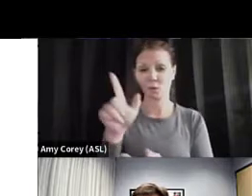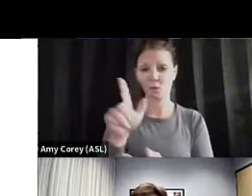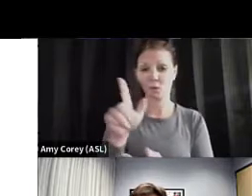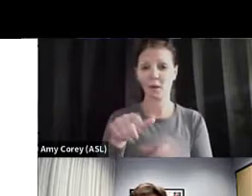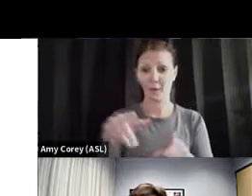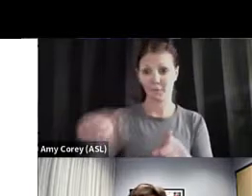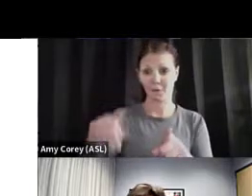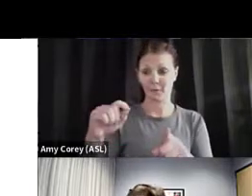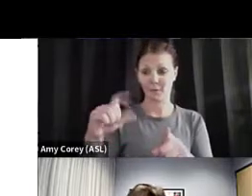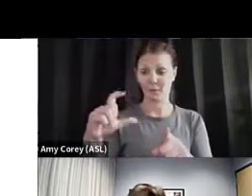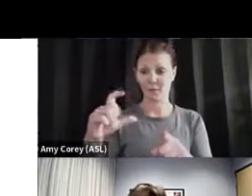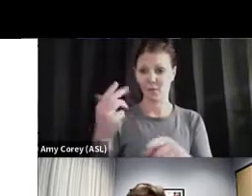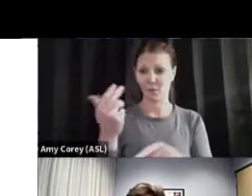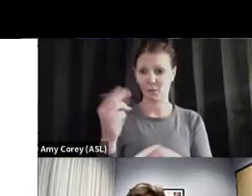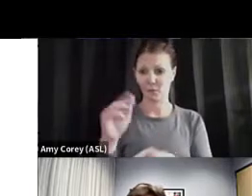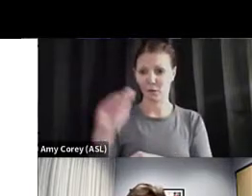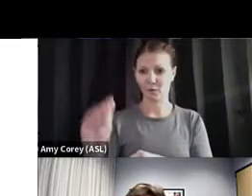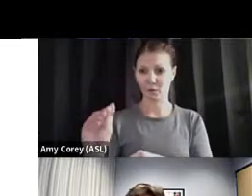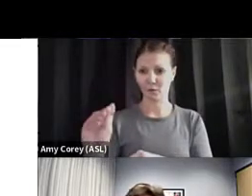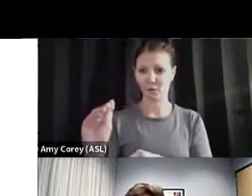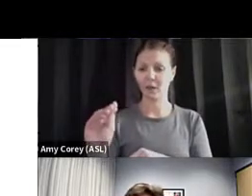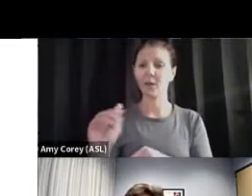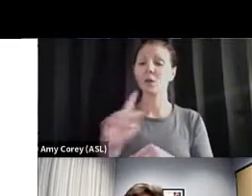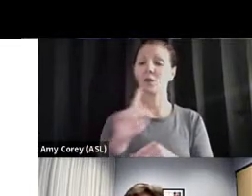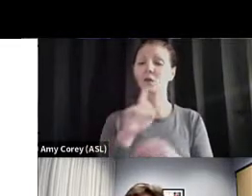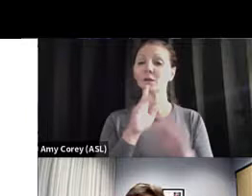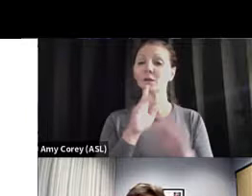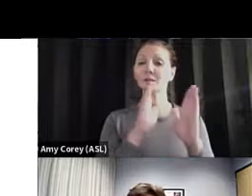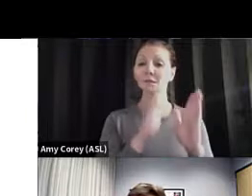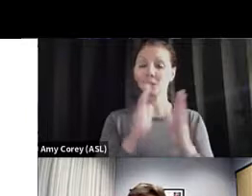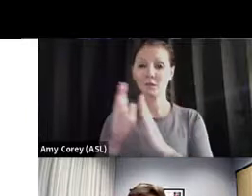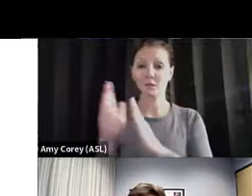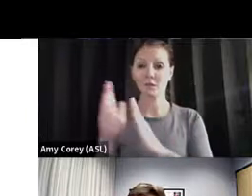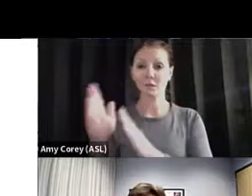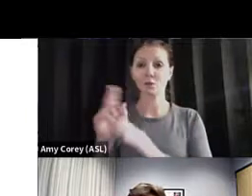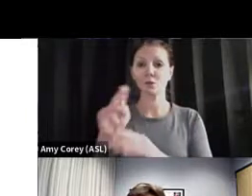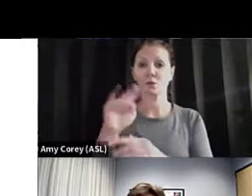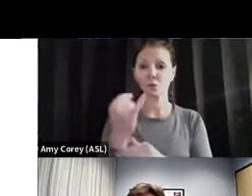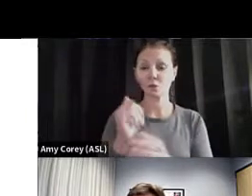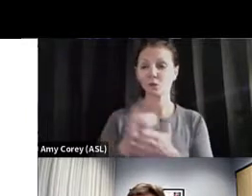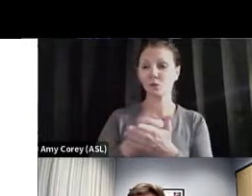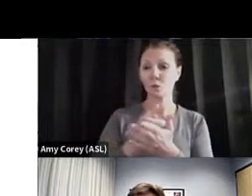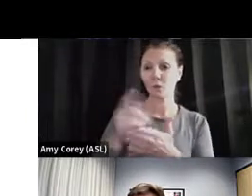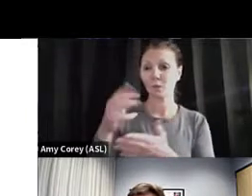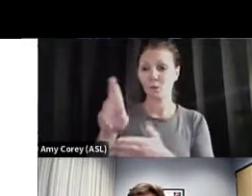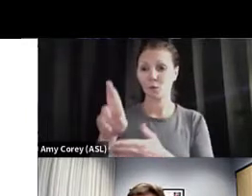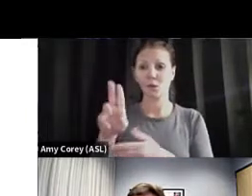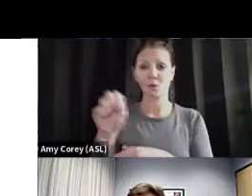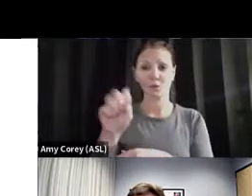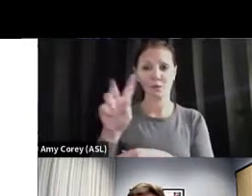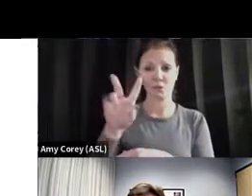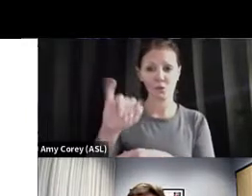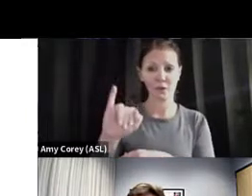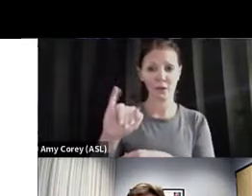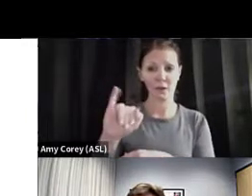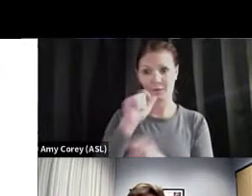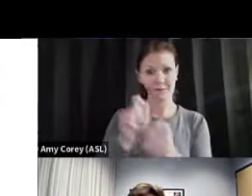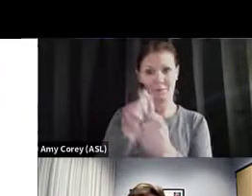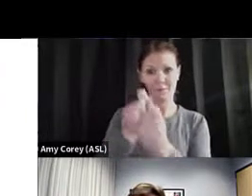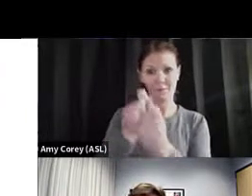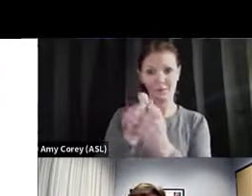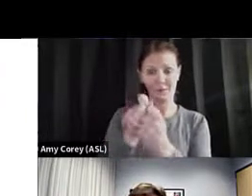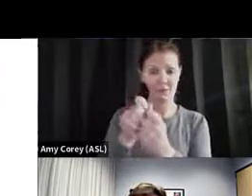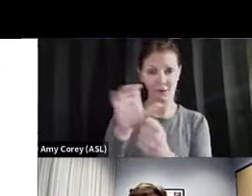the sequencing for Region 2 is New Jersey, New York, Puerto Rico, and the Virgin Islands. So it's not specific to Connecticut. But I do have